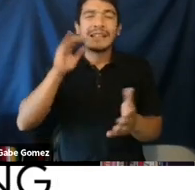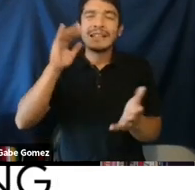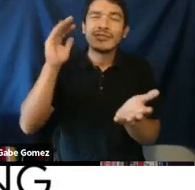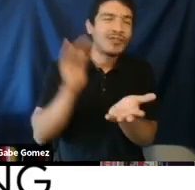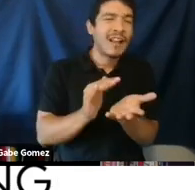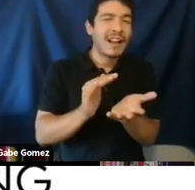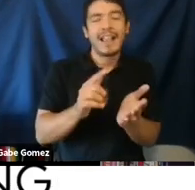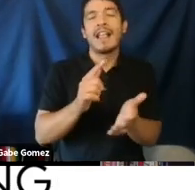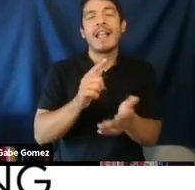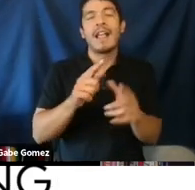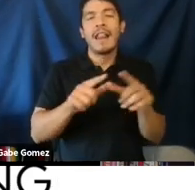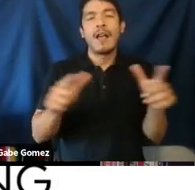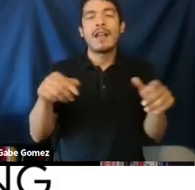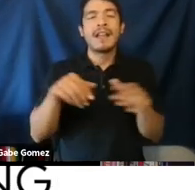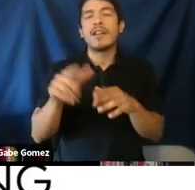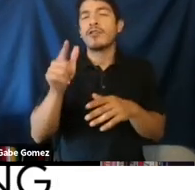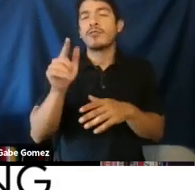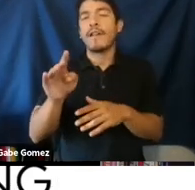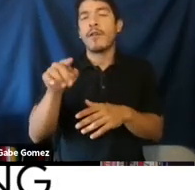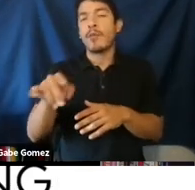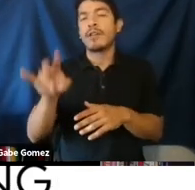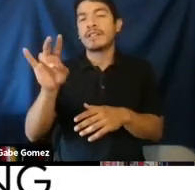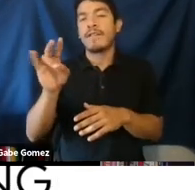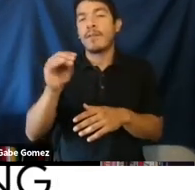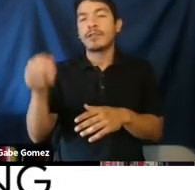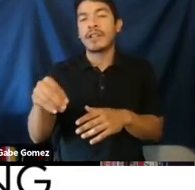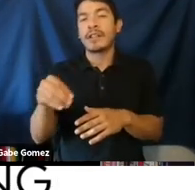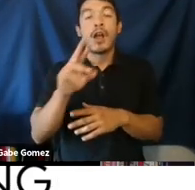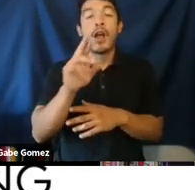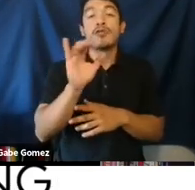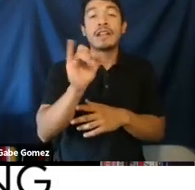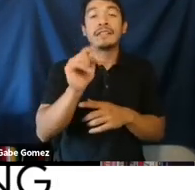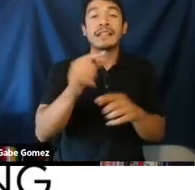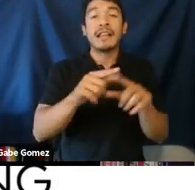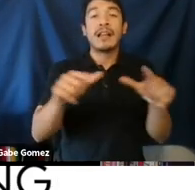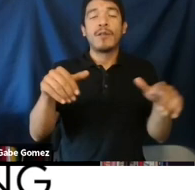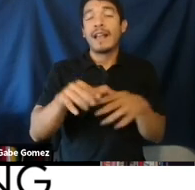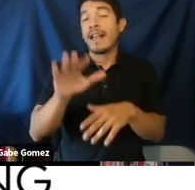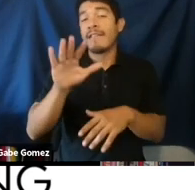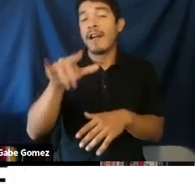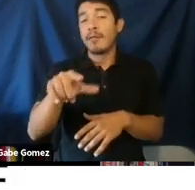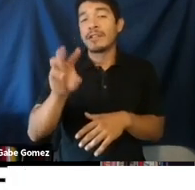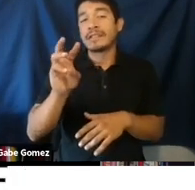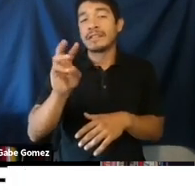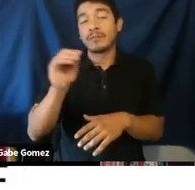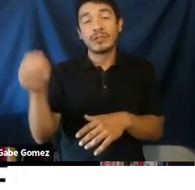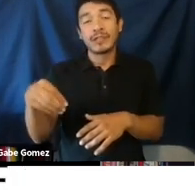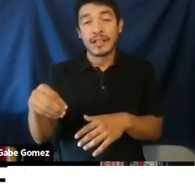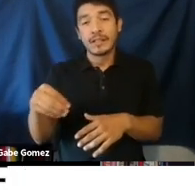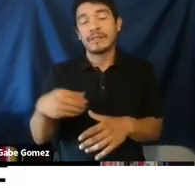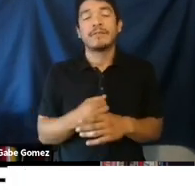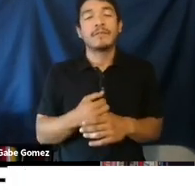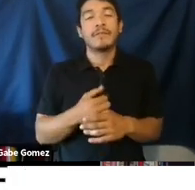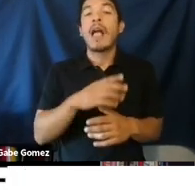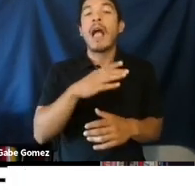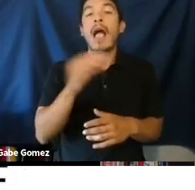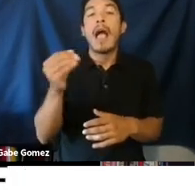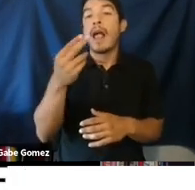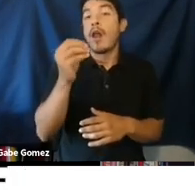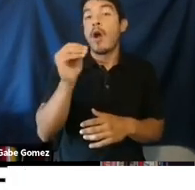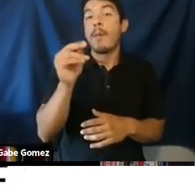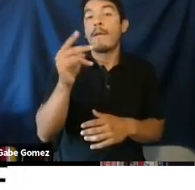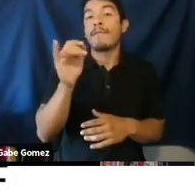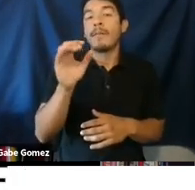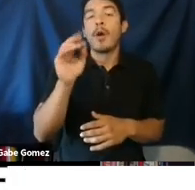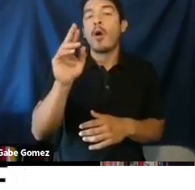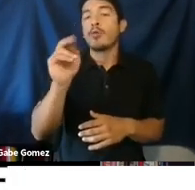streamers also use sexually degrading language and 24.4% of gameplay racist language and 5